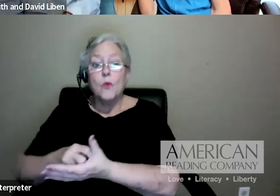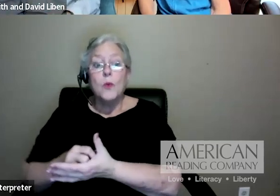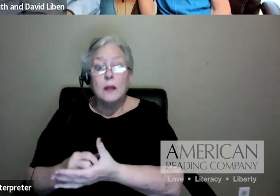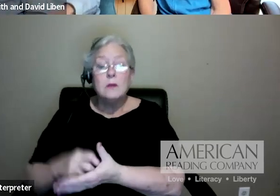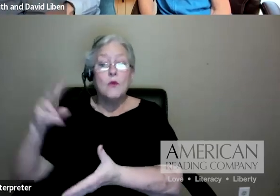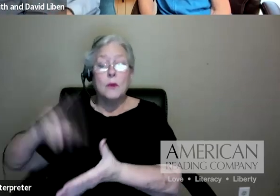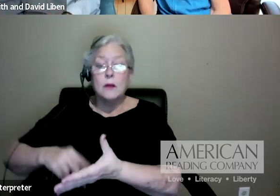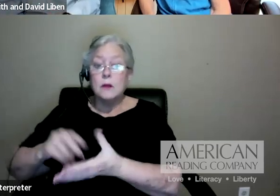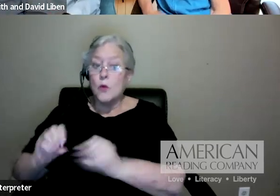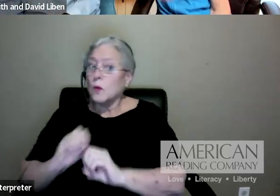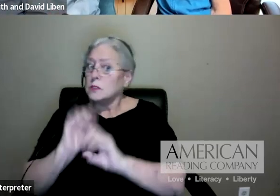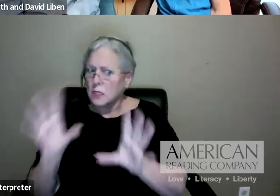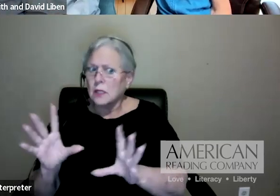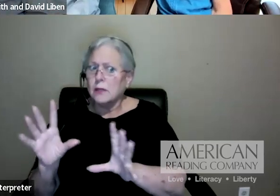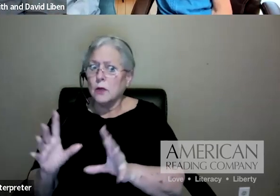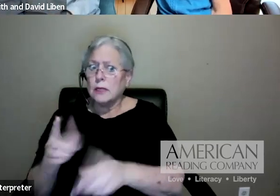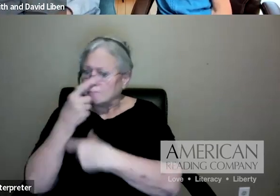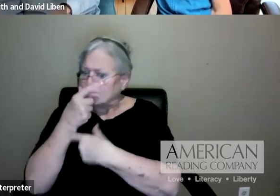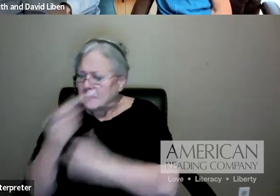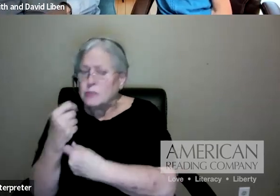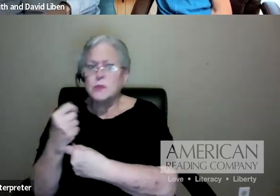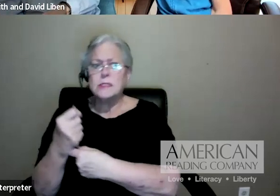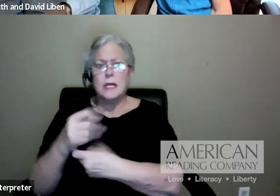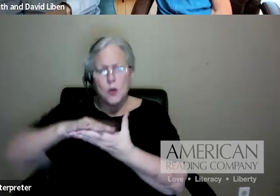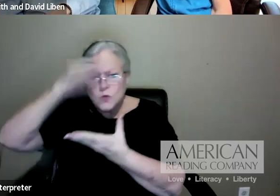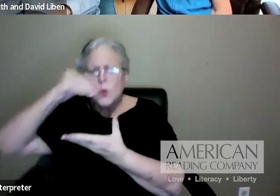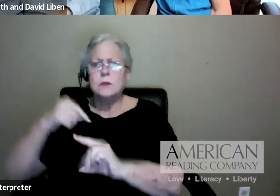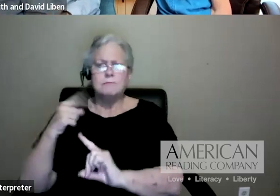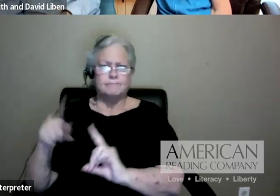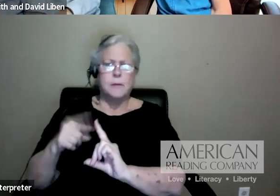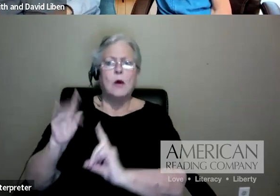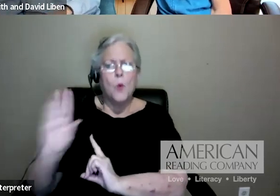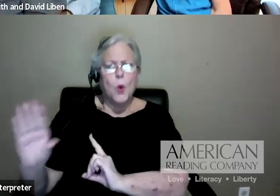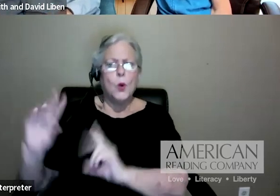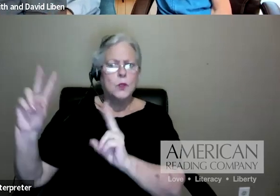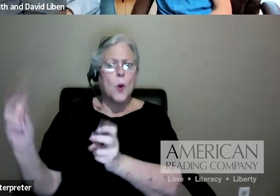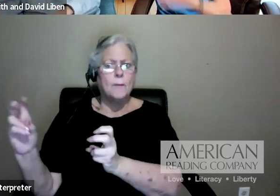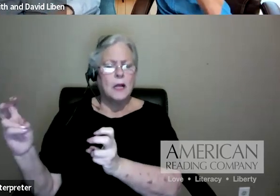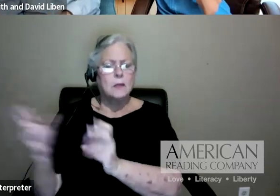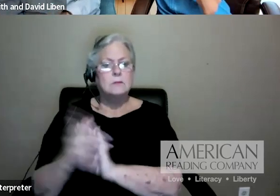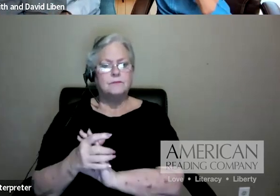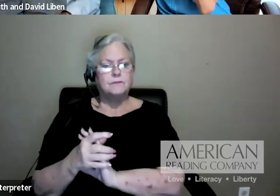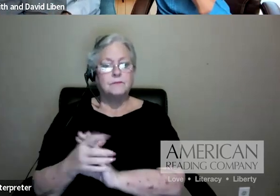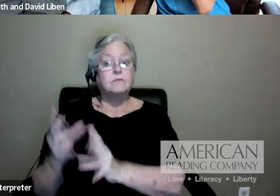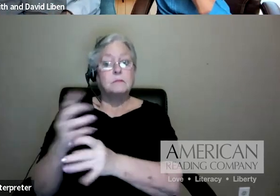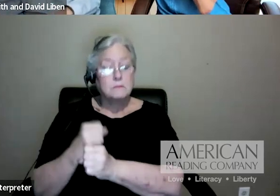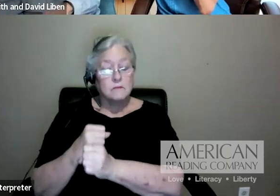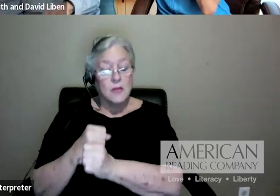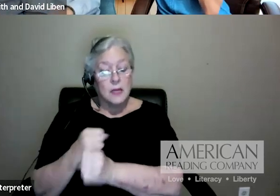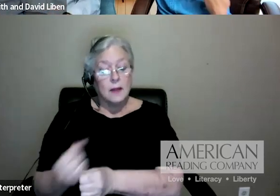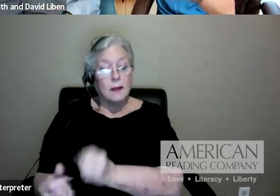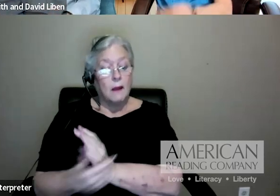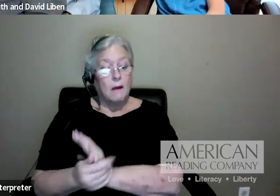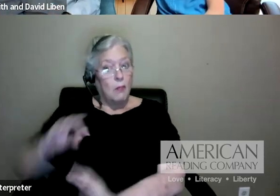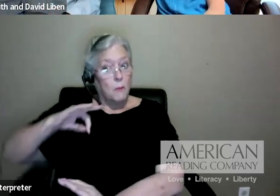in learning and in her topic. Because in addition to getting the benefit of the complex text that